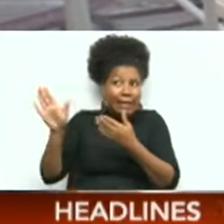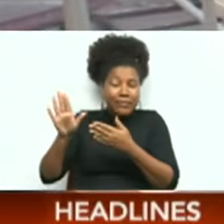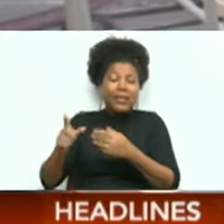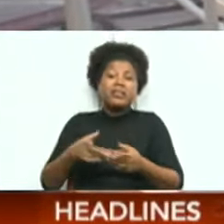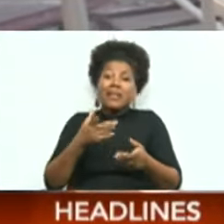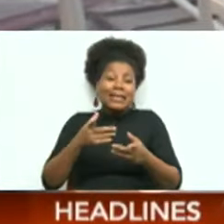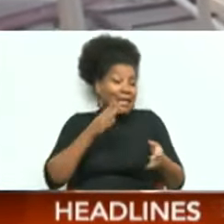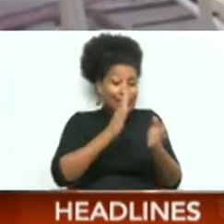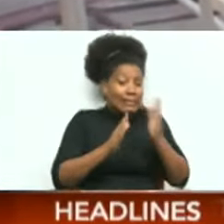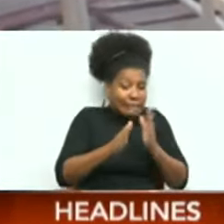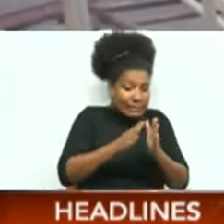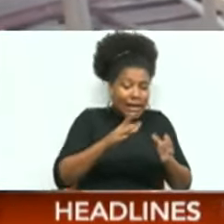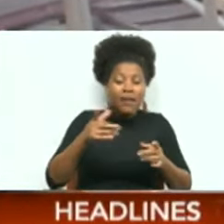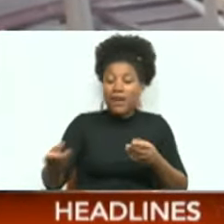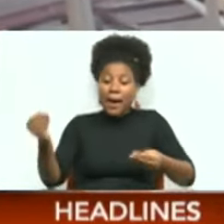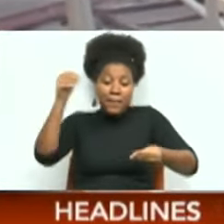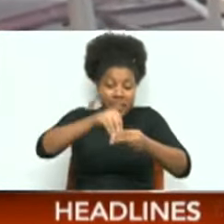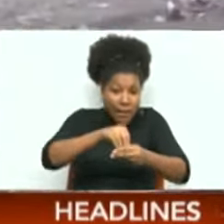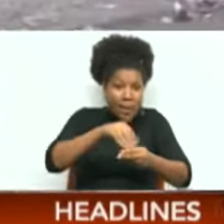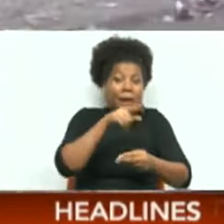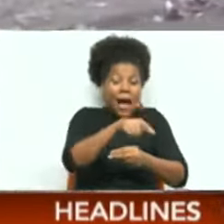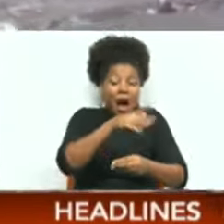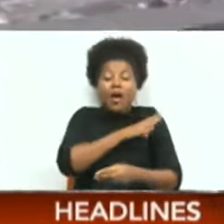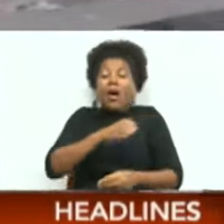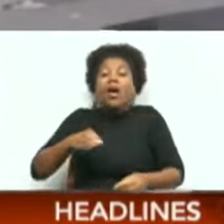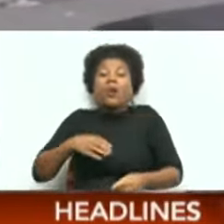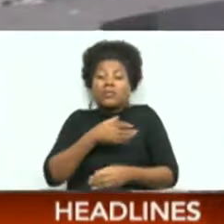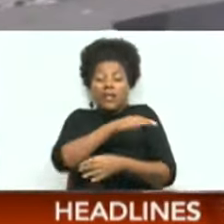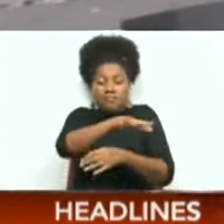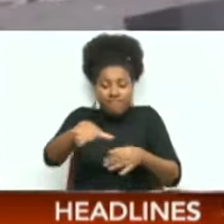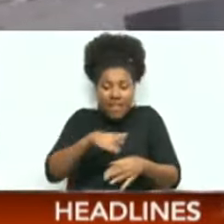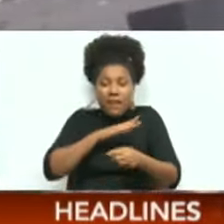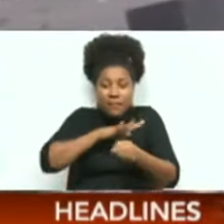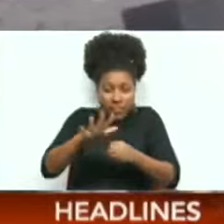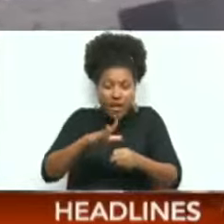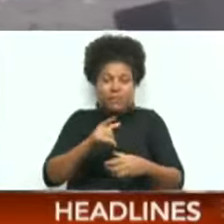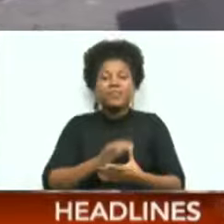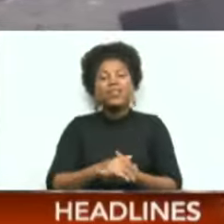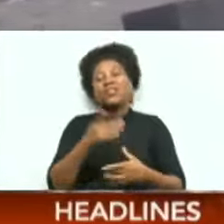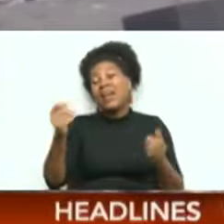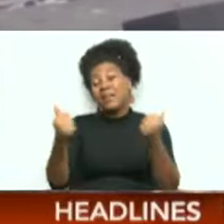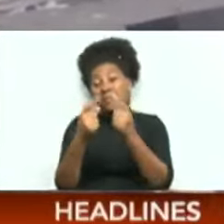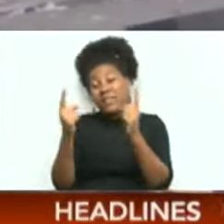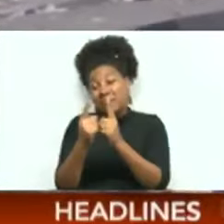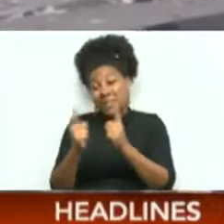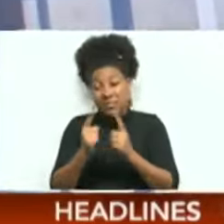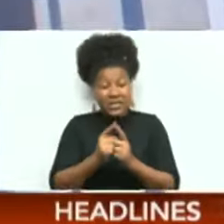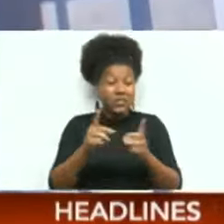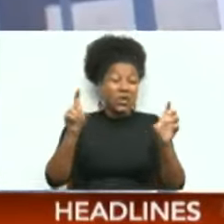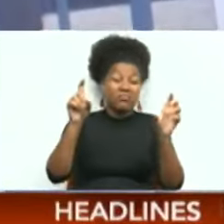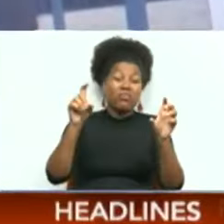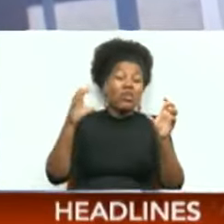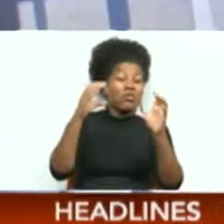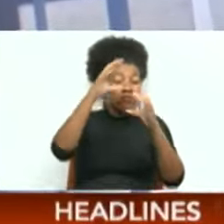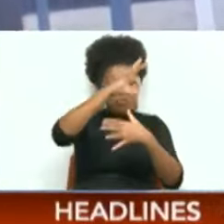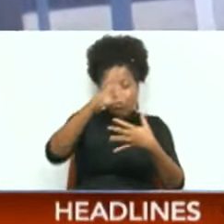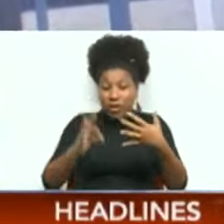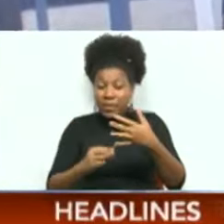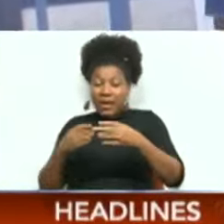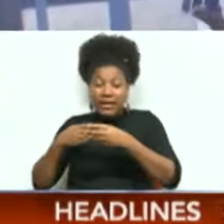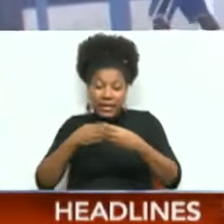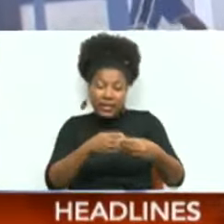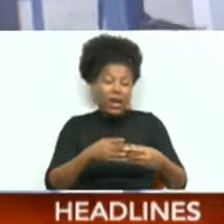replace her. Officials say this resulted in a flurry of meetings on Monday with Caribbean leaders and officials from the United States,